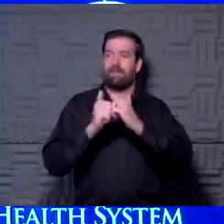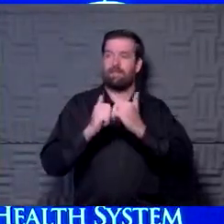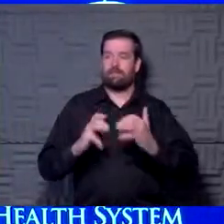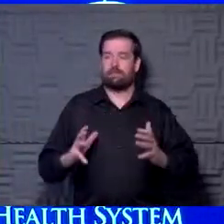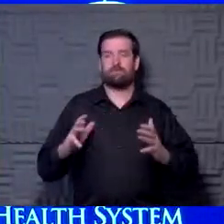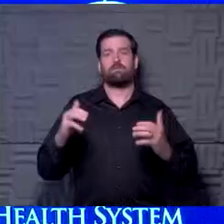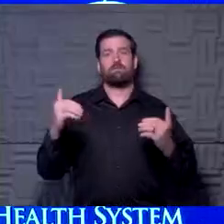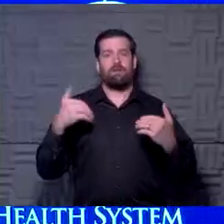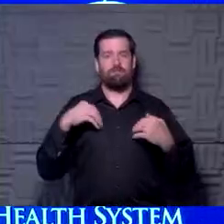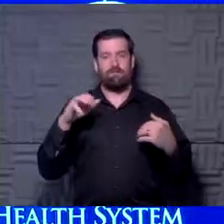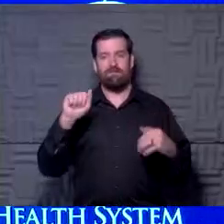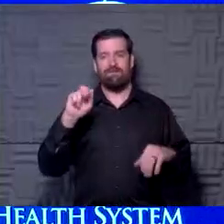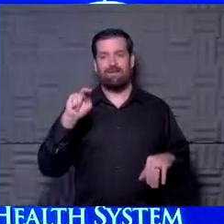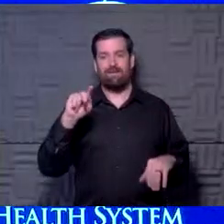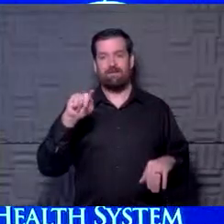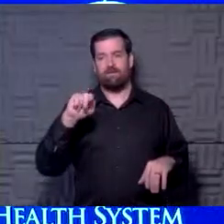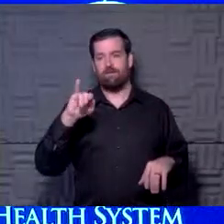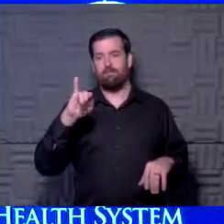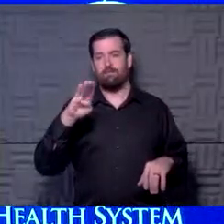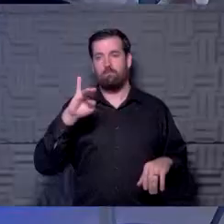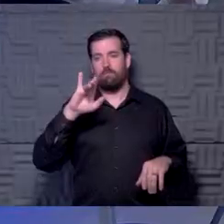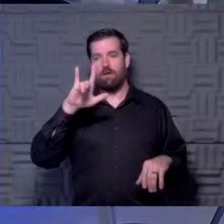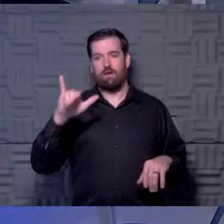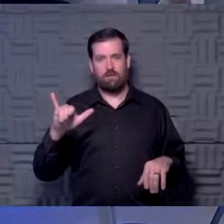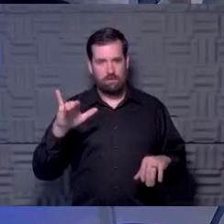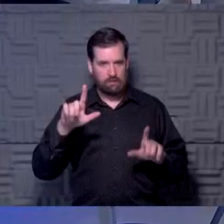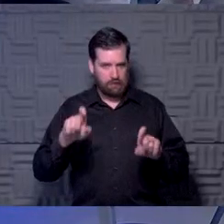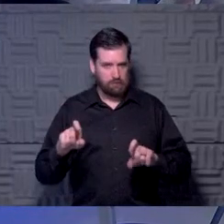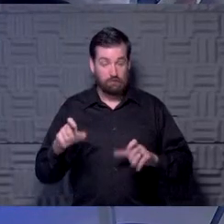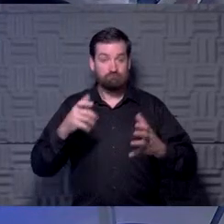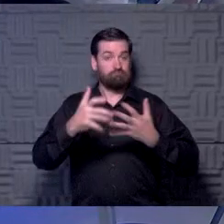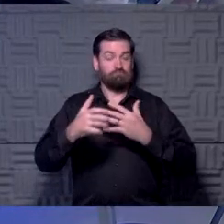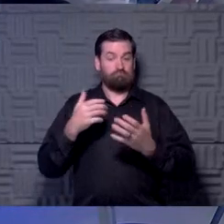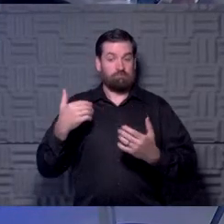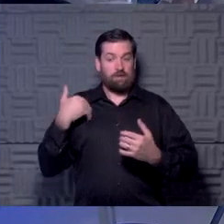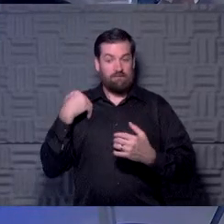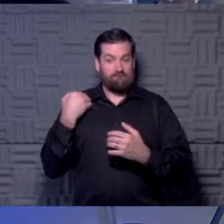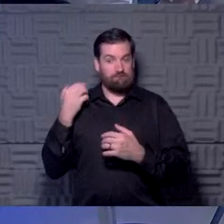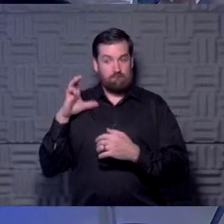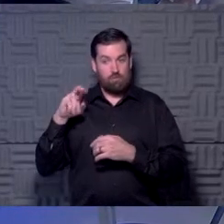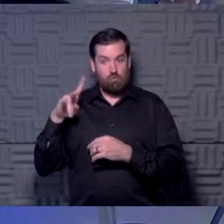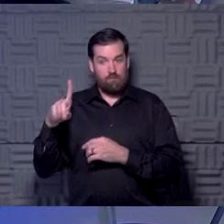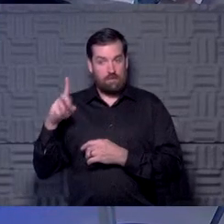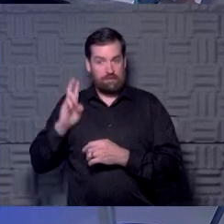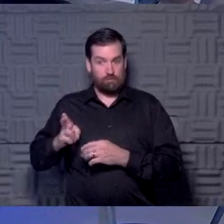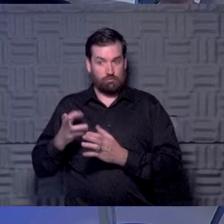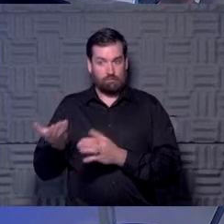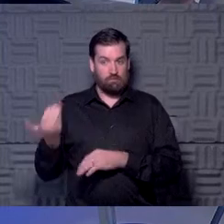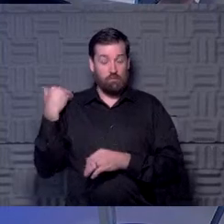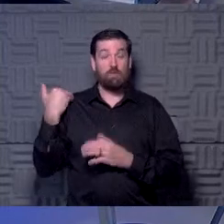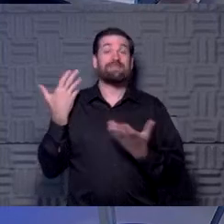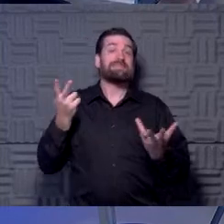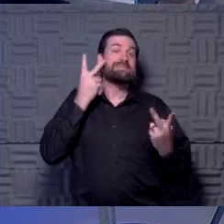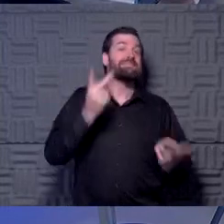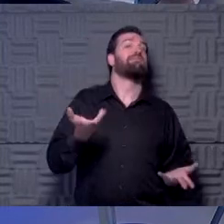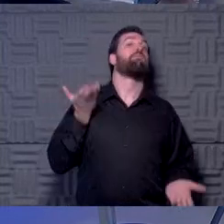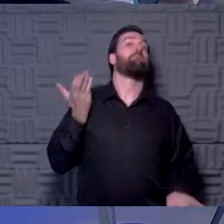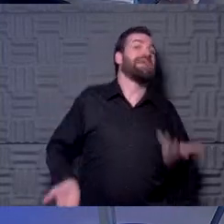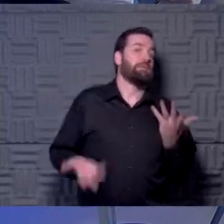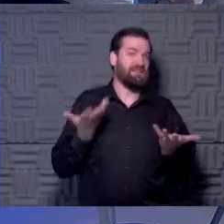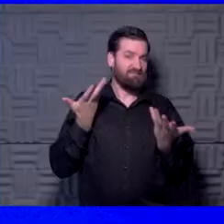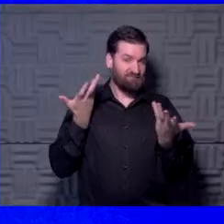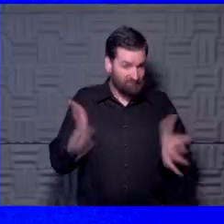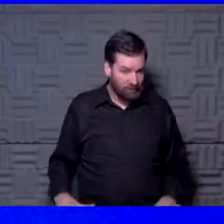have an antibody test regardless if they've had a history of COVID disease to see if they might have had it and been